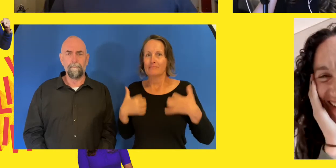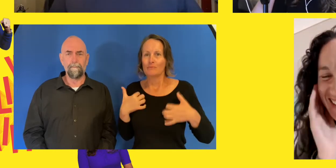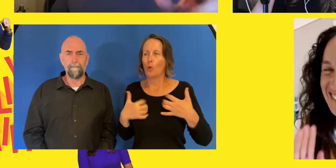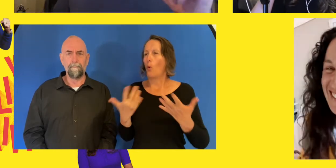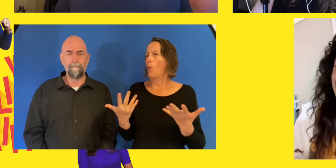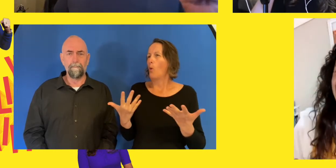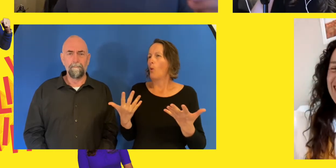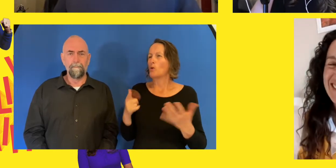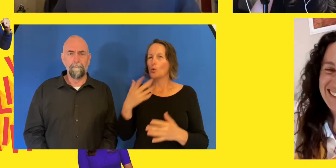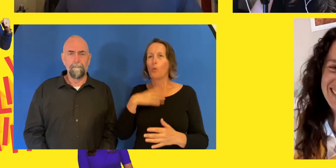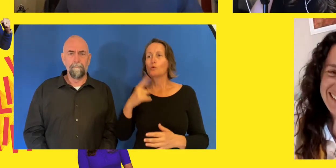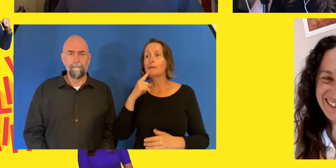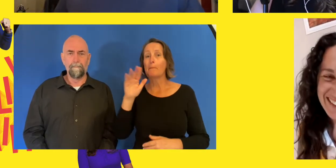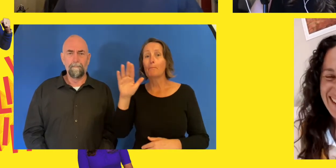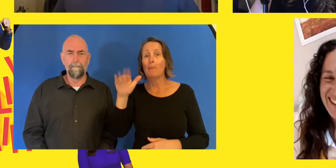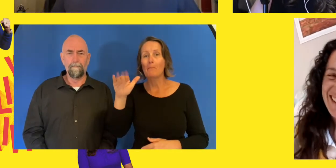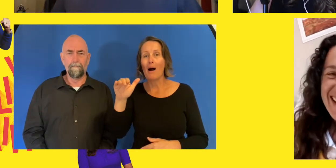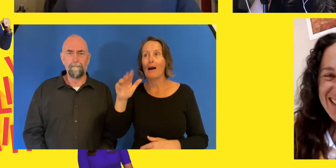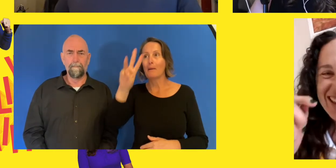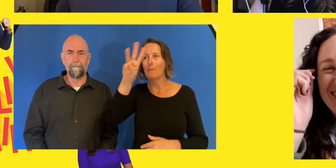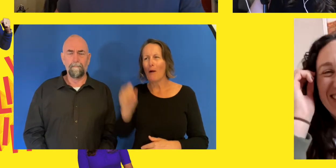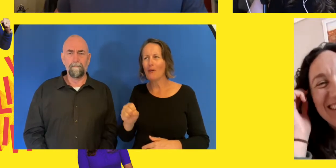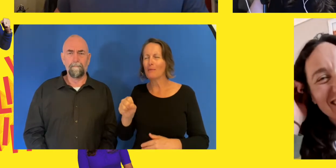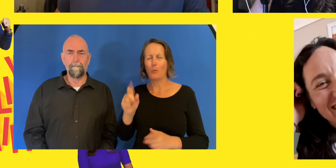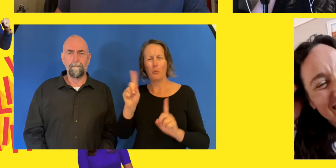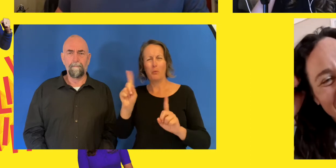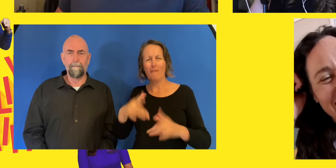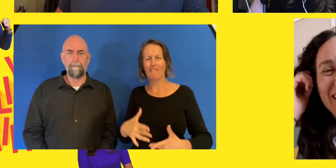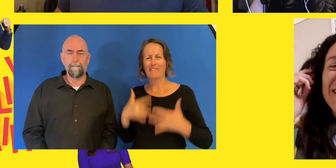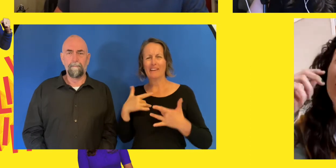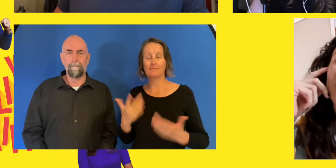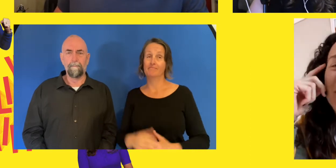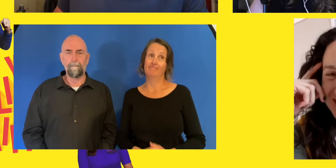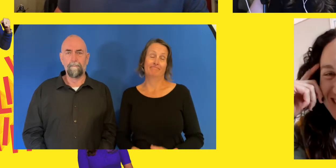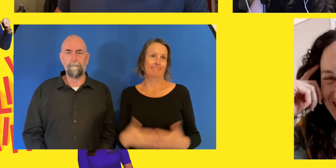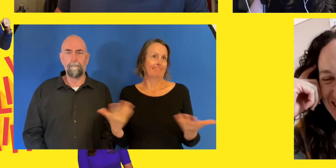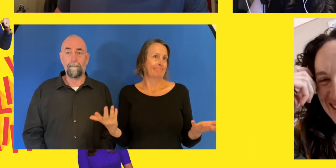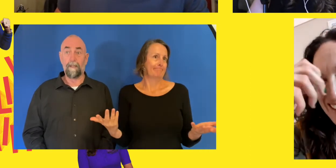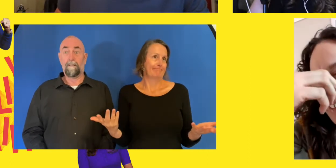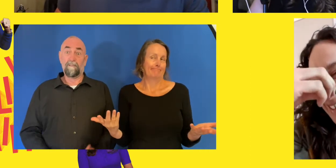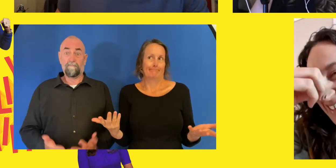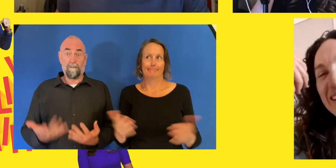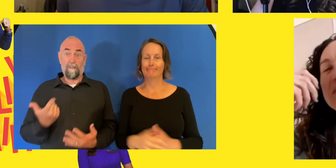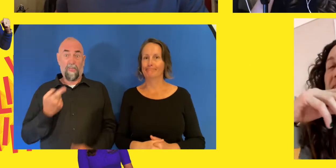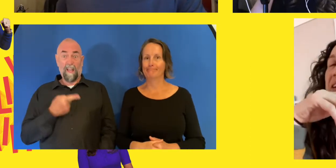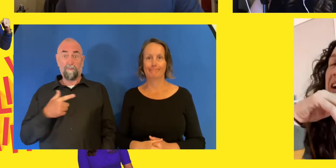Georgie, you're now my new psychologist, Georgie. Guys, you just call me Gandhi. I got this.